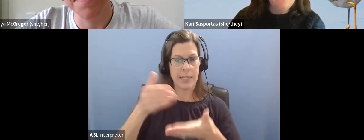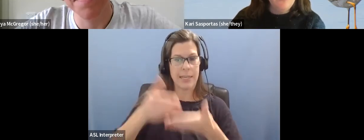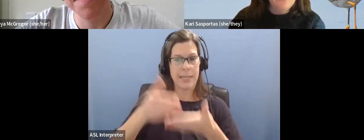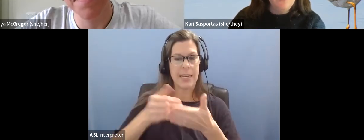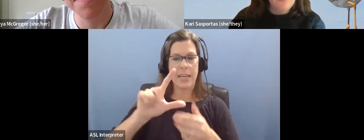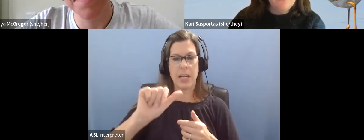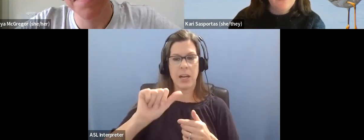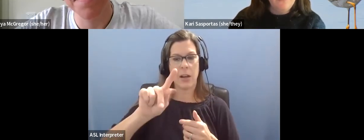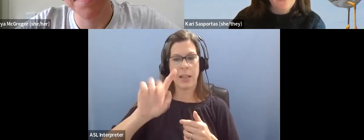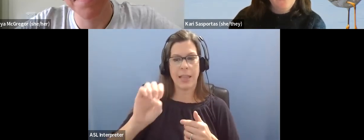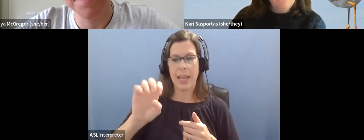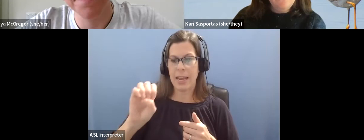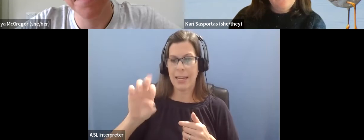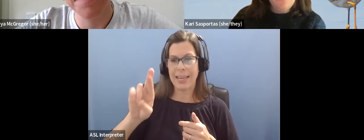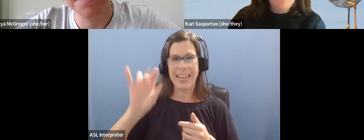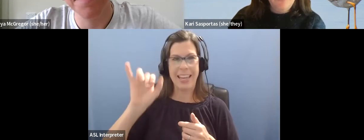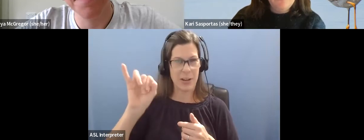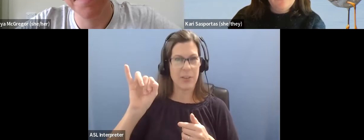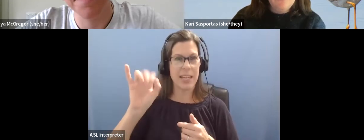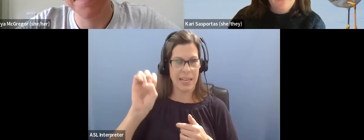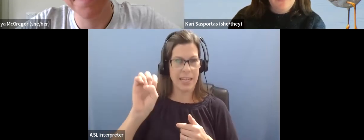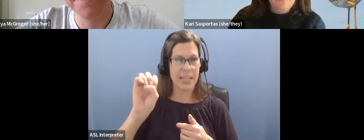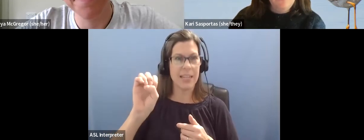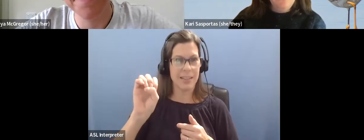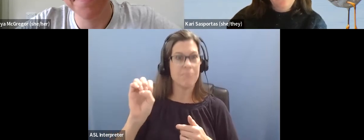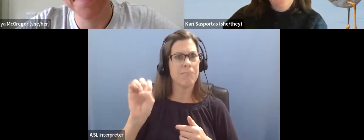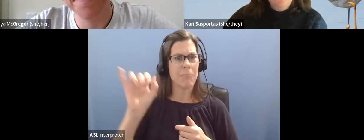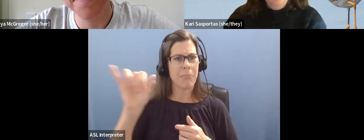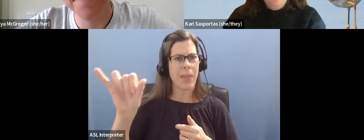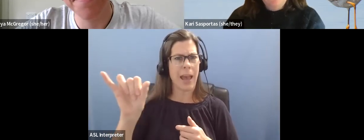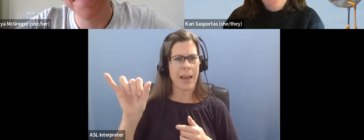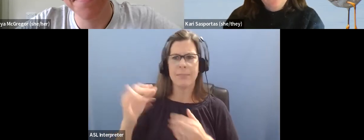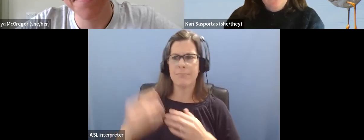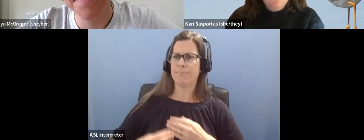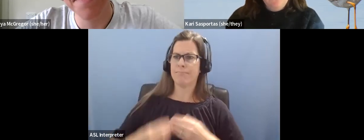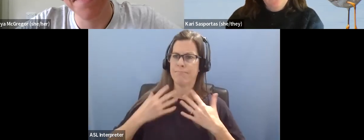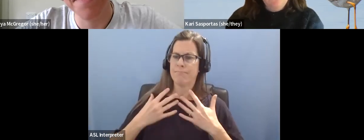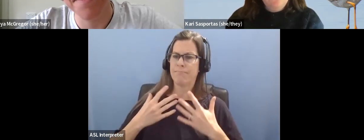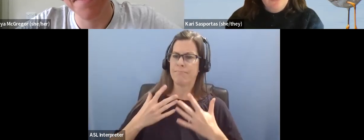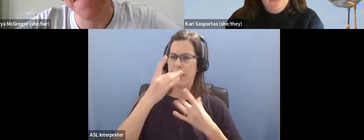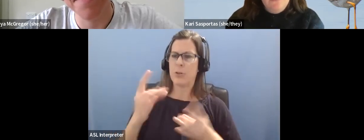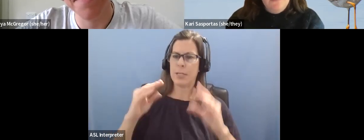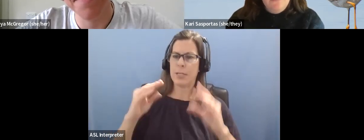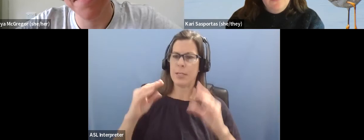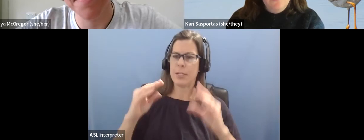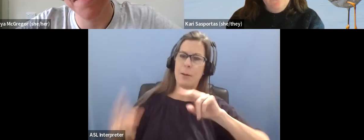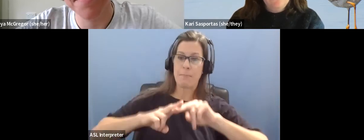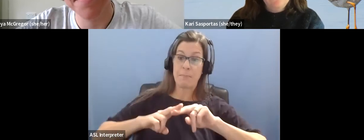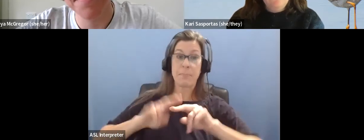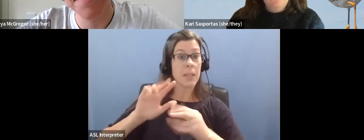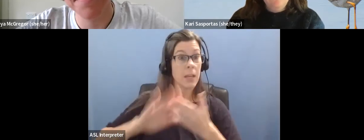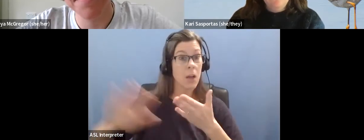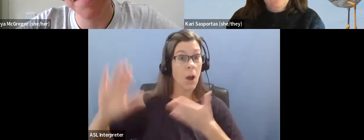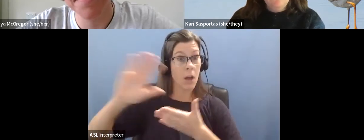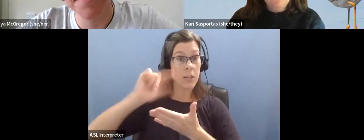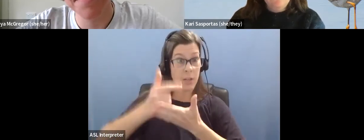place for watching birds. So, that kind of sparked my interest right there. When I graduated college, I did two years